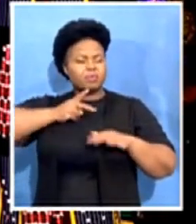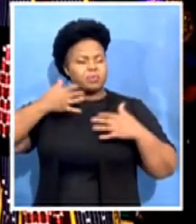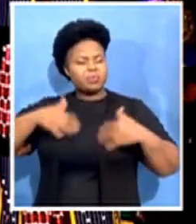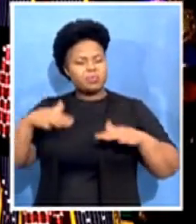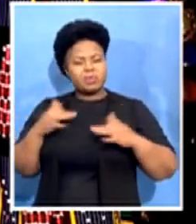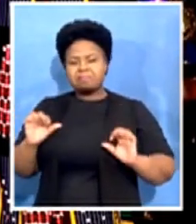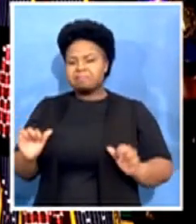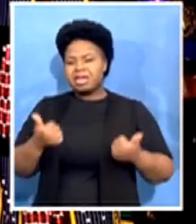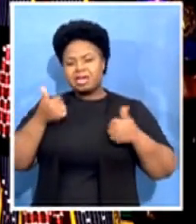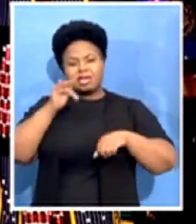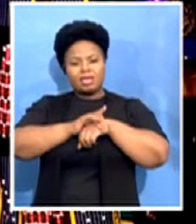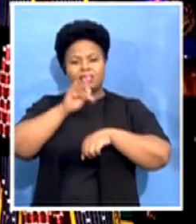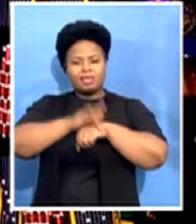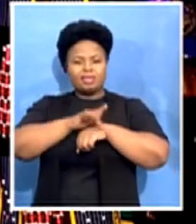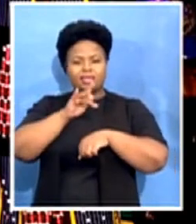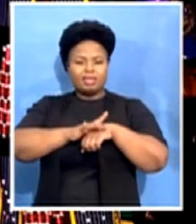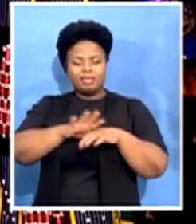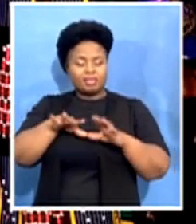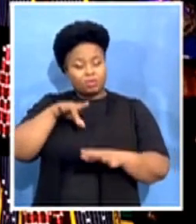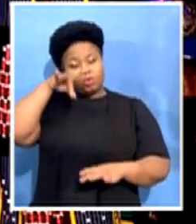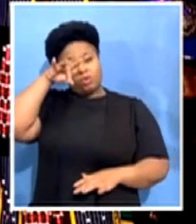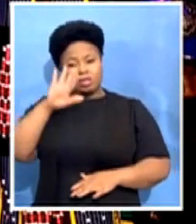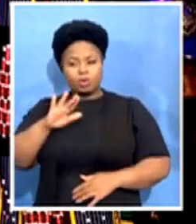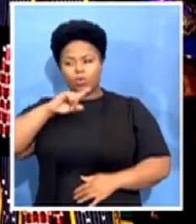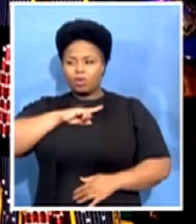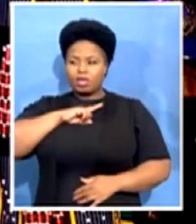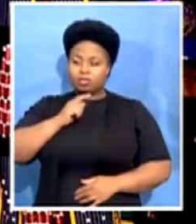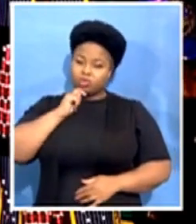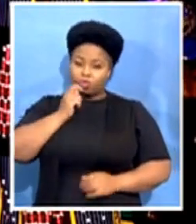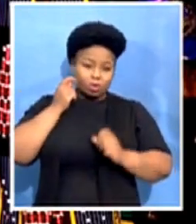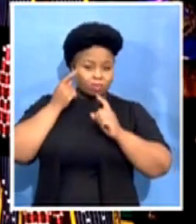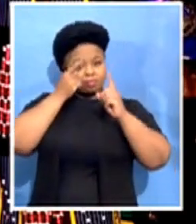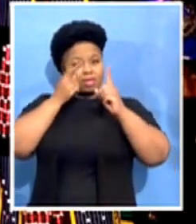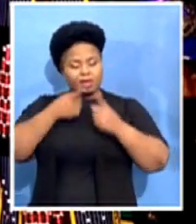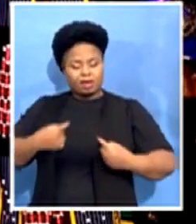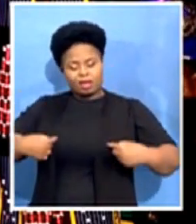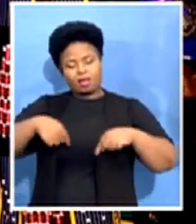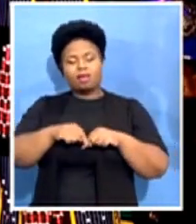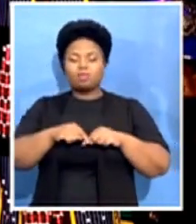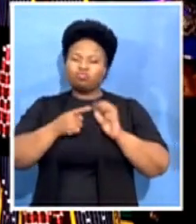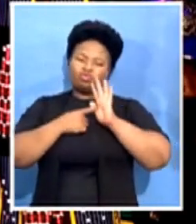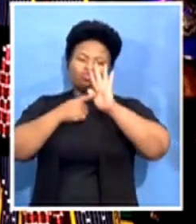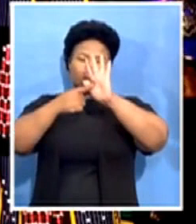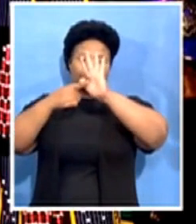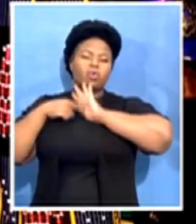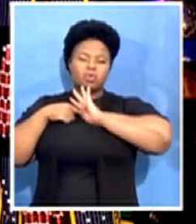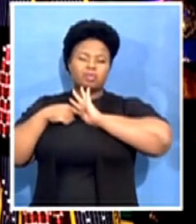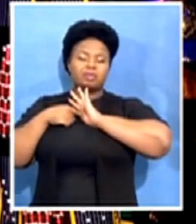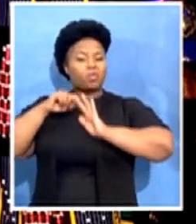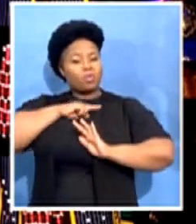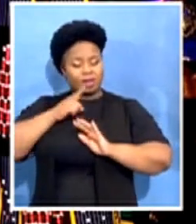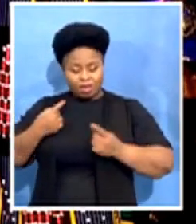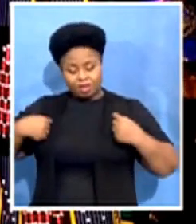soul that our true purpose was revealed to us that ours must be a continent